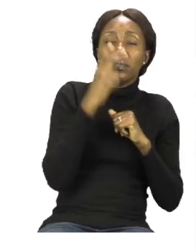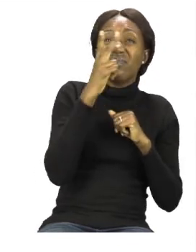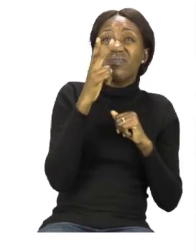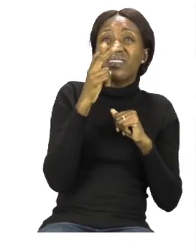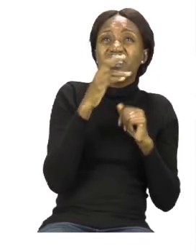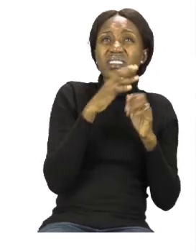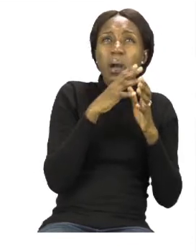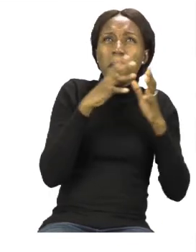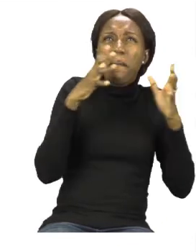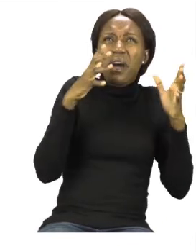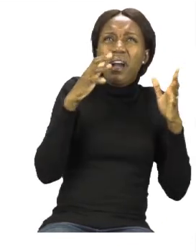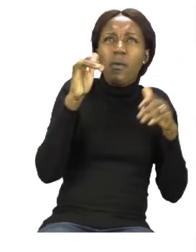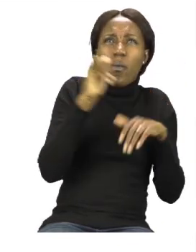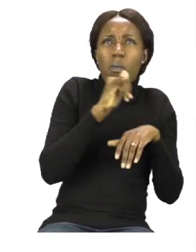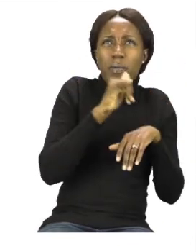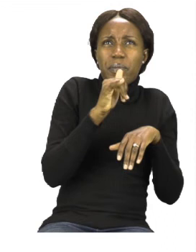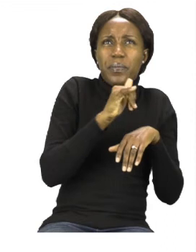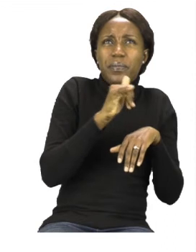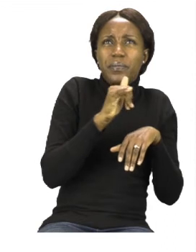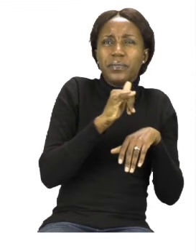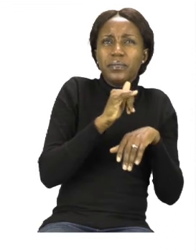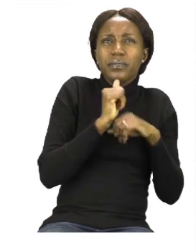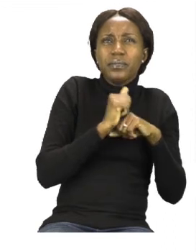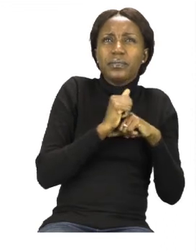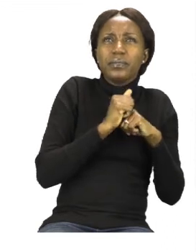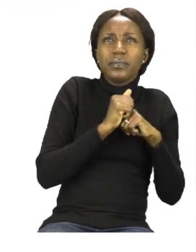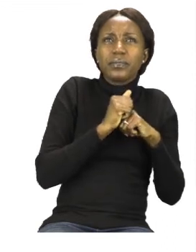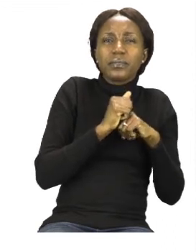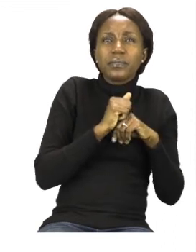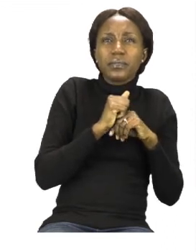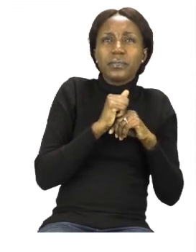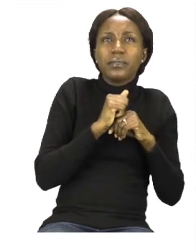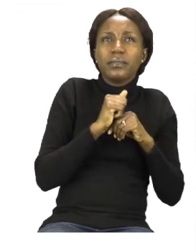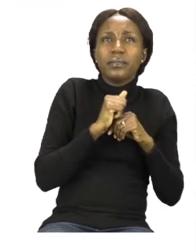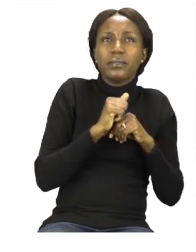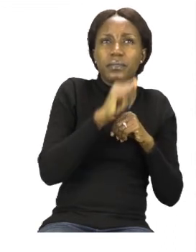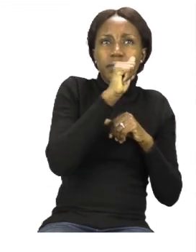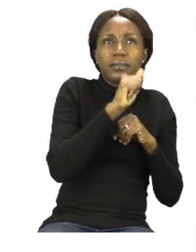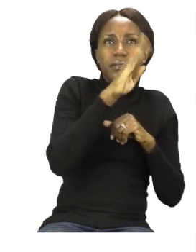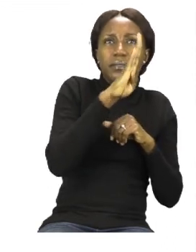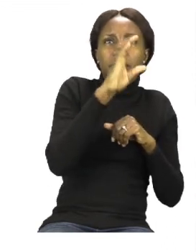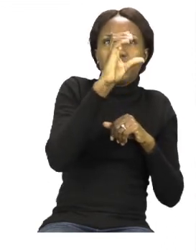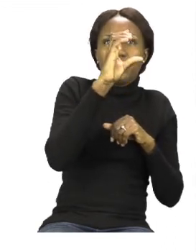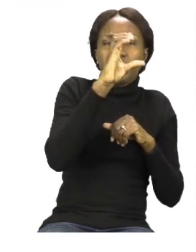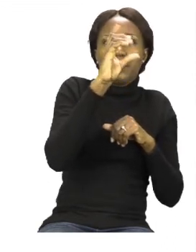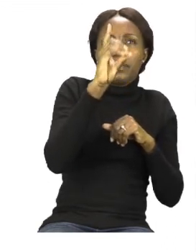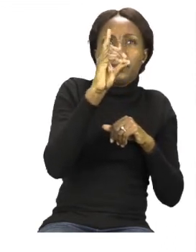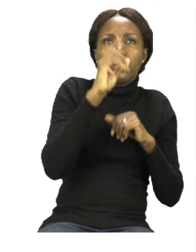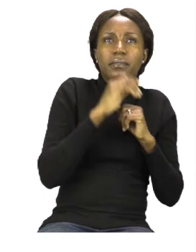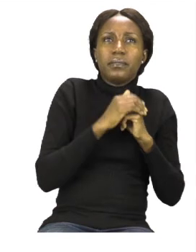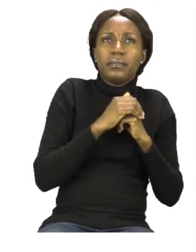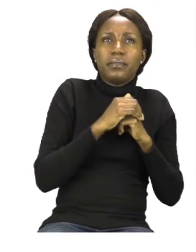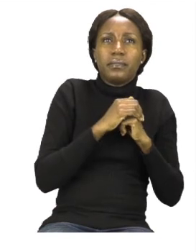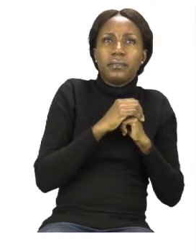coin to help you for a, b, k and d. So, for those